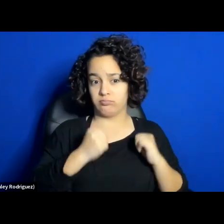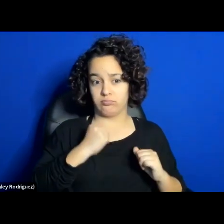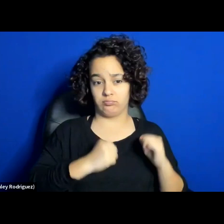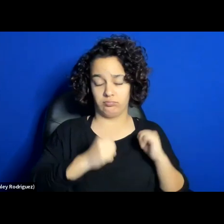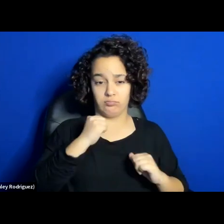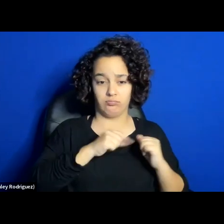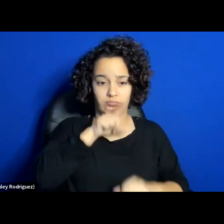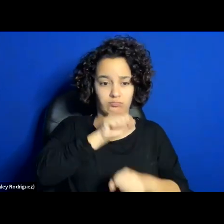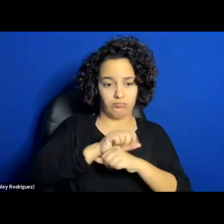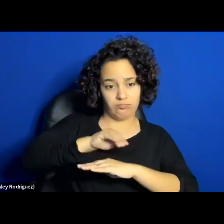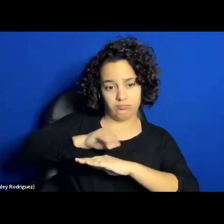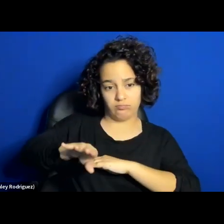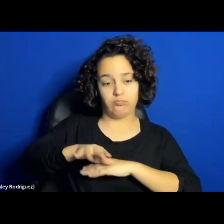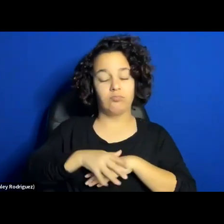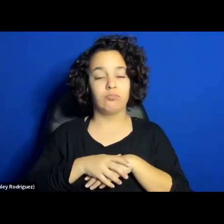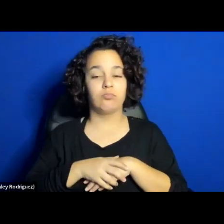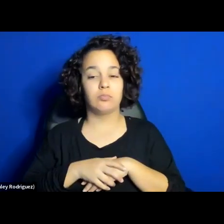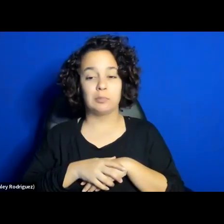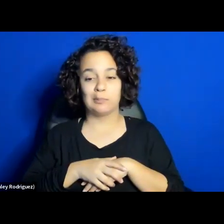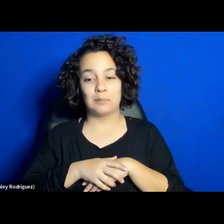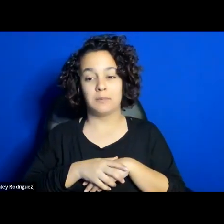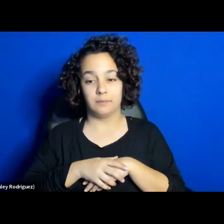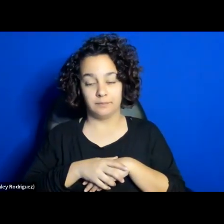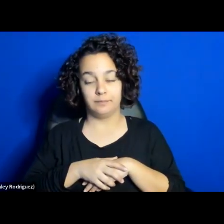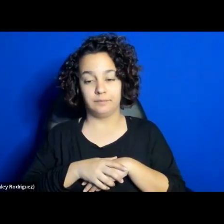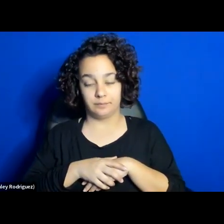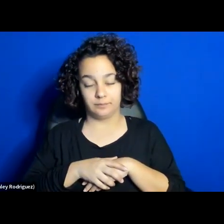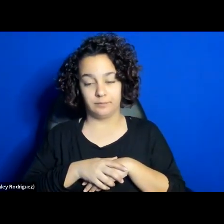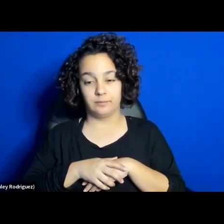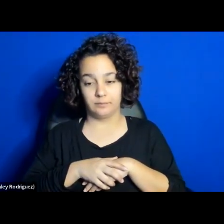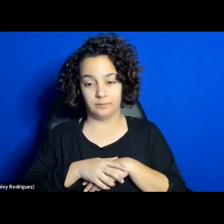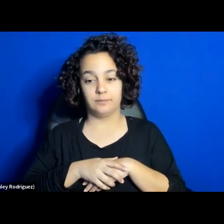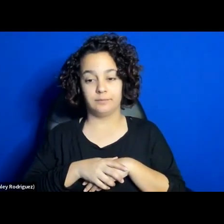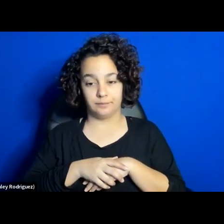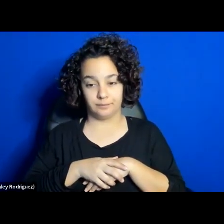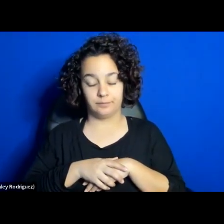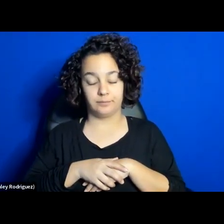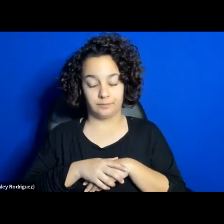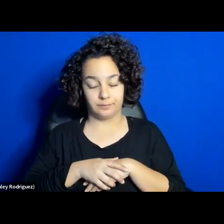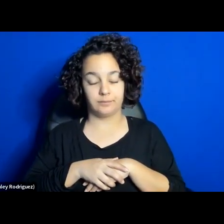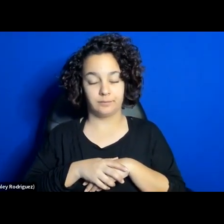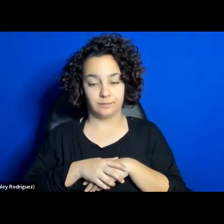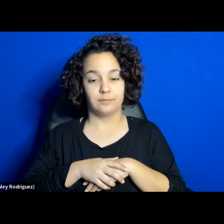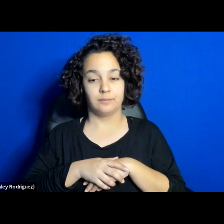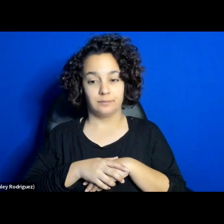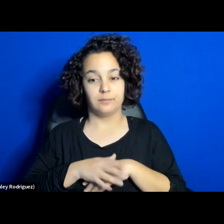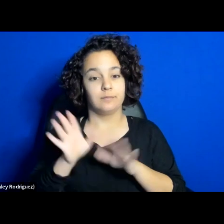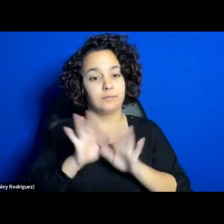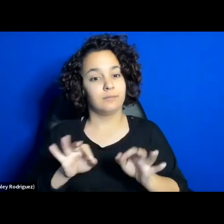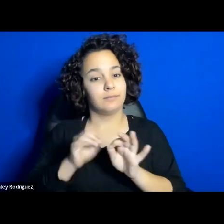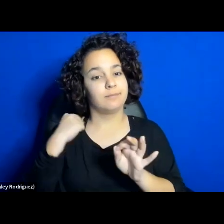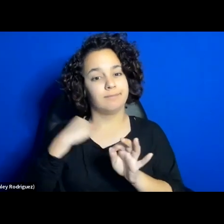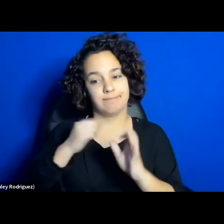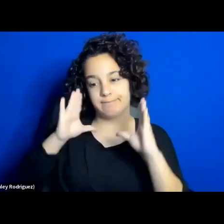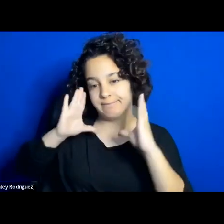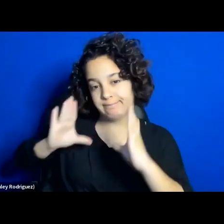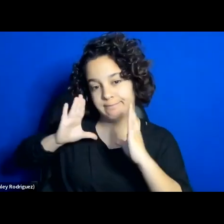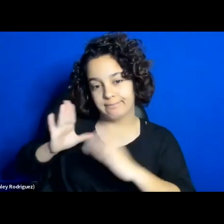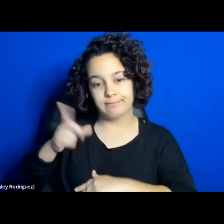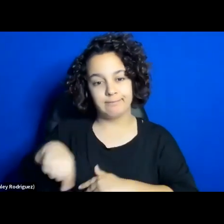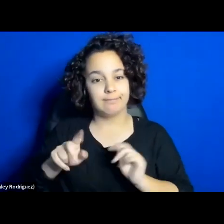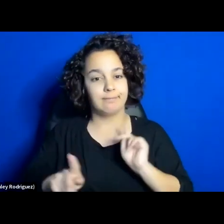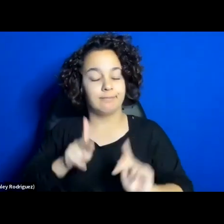echoing the voices of this uprising, but in educating